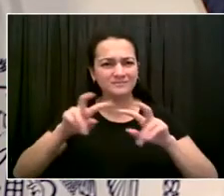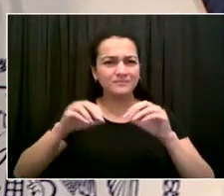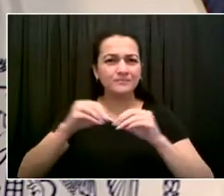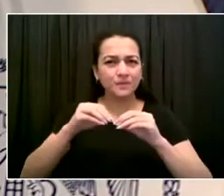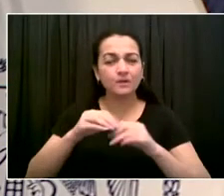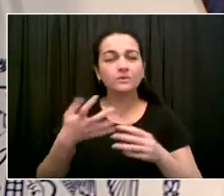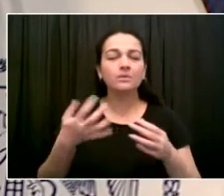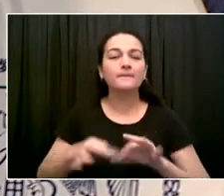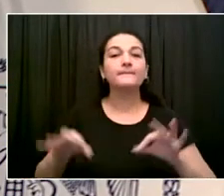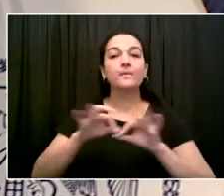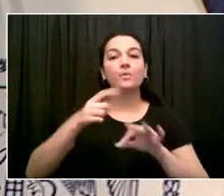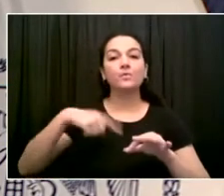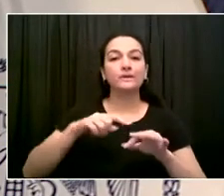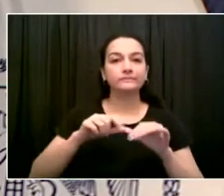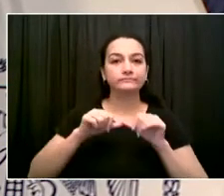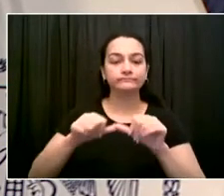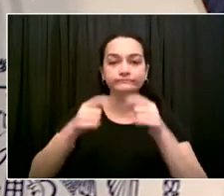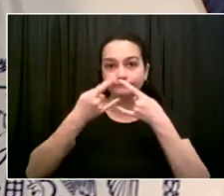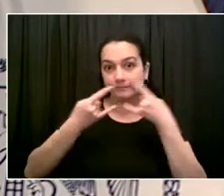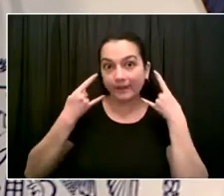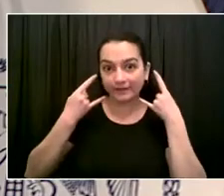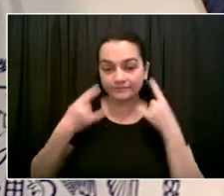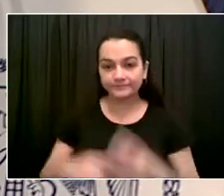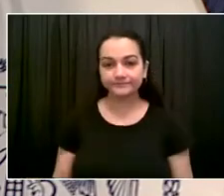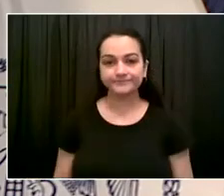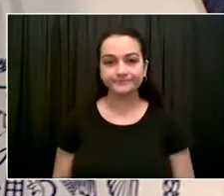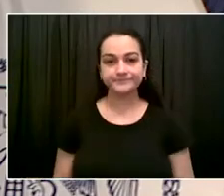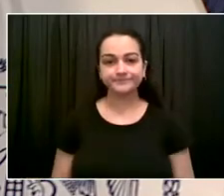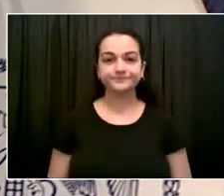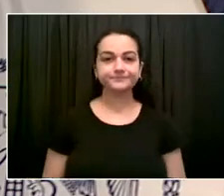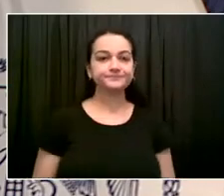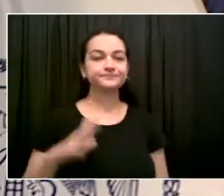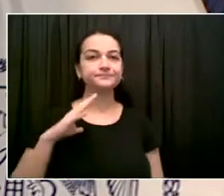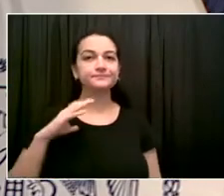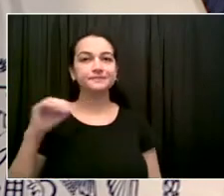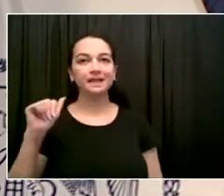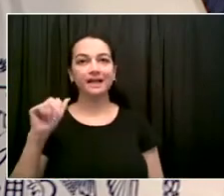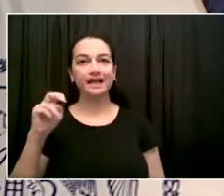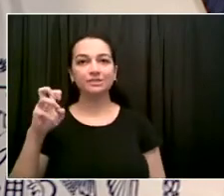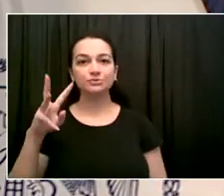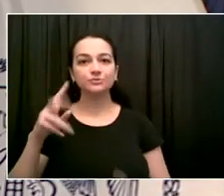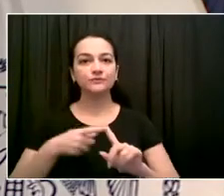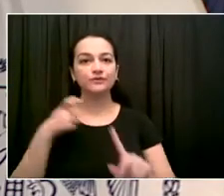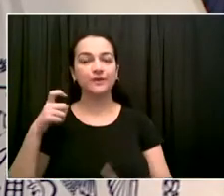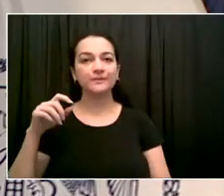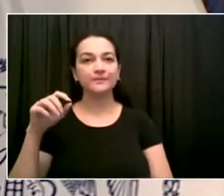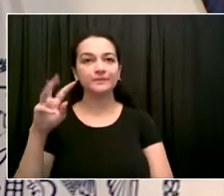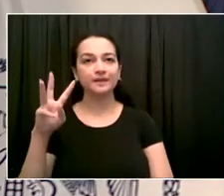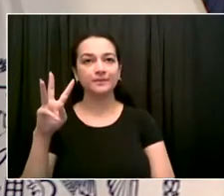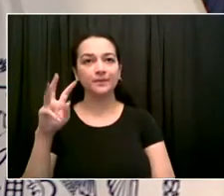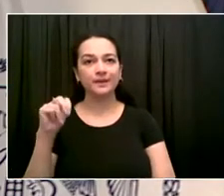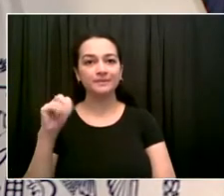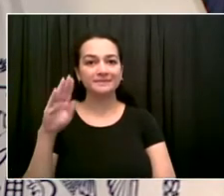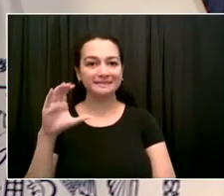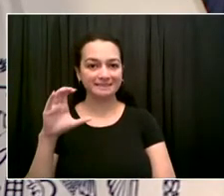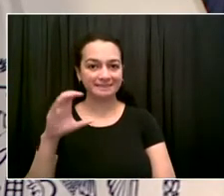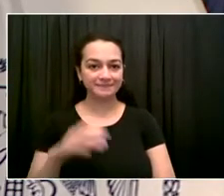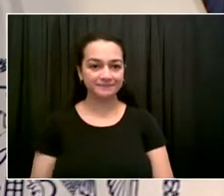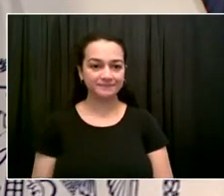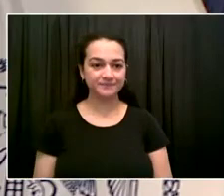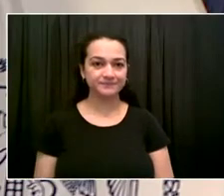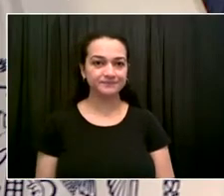Good morning, Mr. Mayor and everyone on the call. Can you hear me? Yes, Andrew. How are you doing today? Good. Thanks for asking.